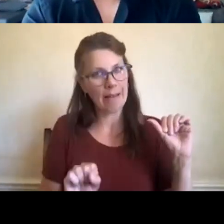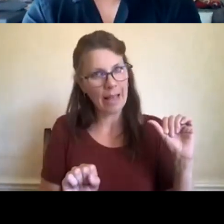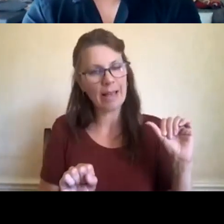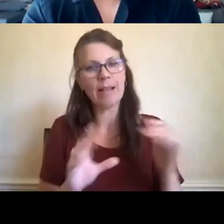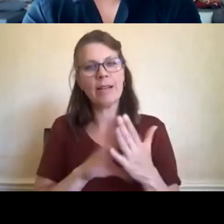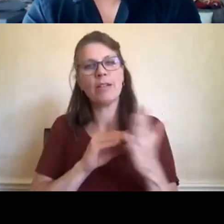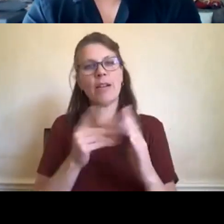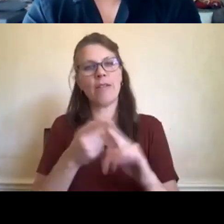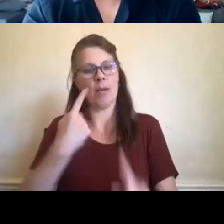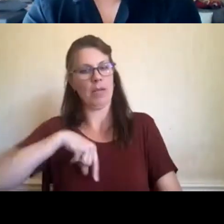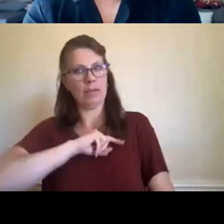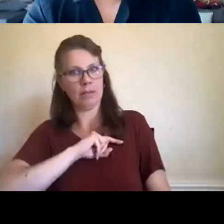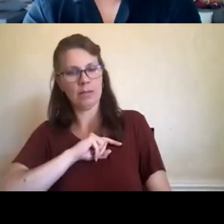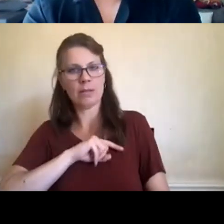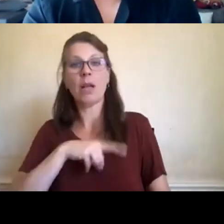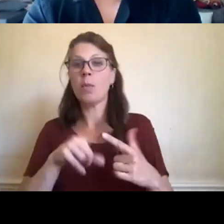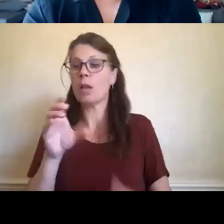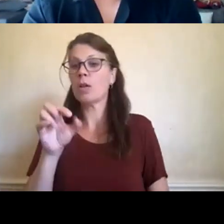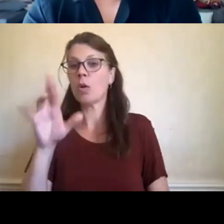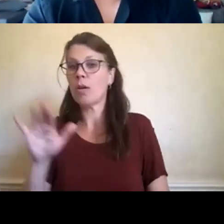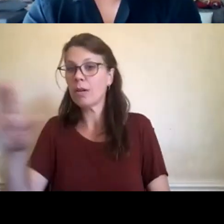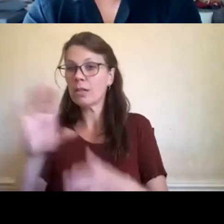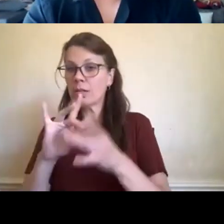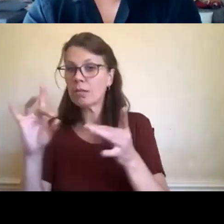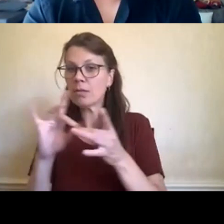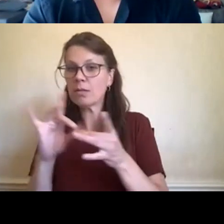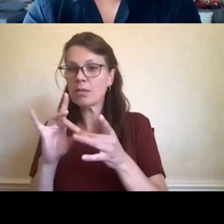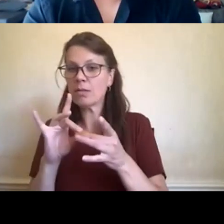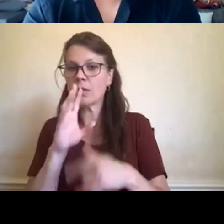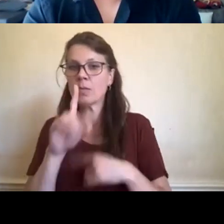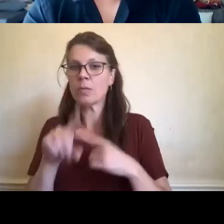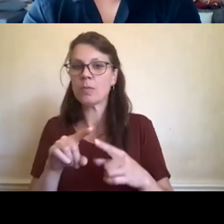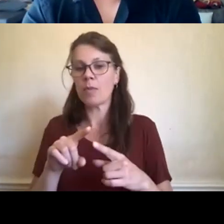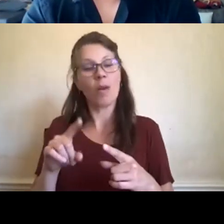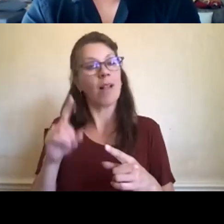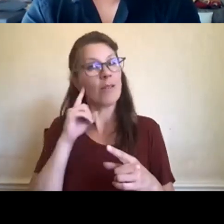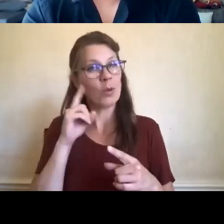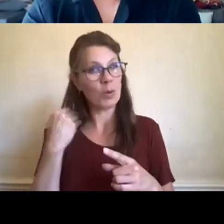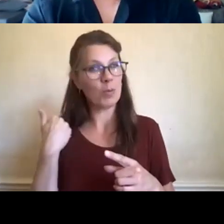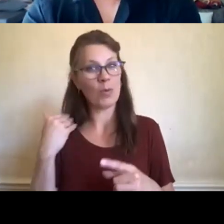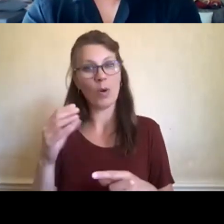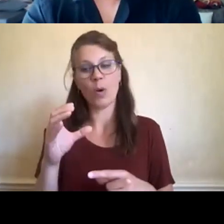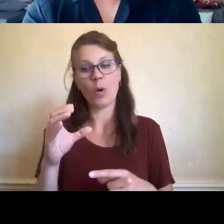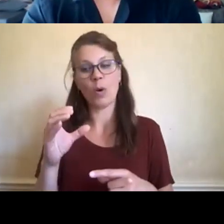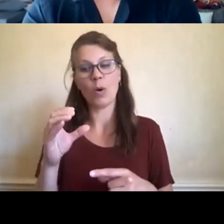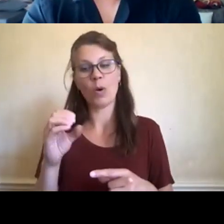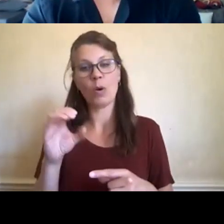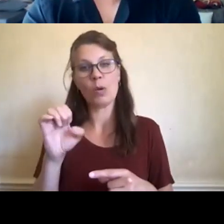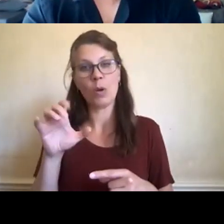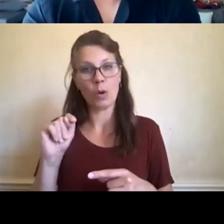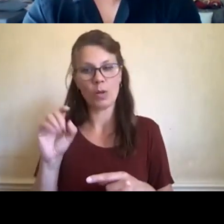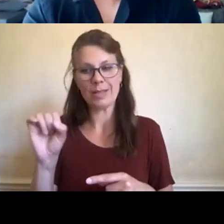as well as Corey's point of, um, Coast Salish people. I've heard it before that many Coast Salish people feel like strangers